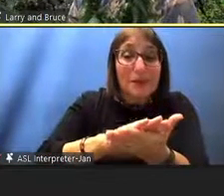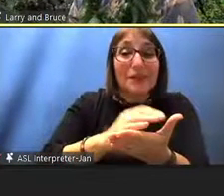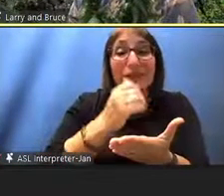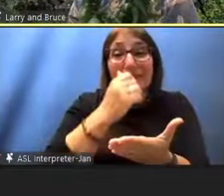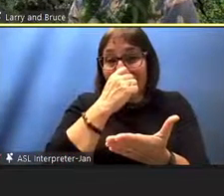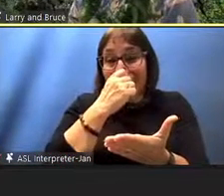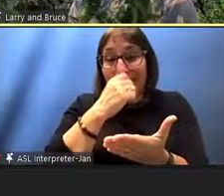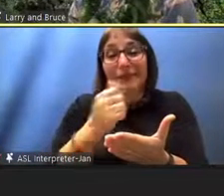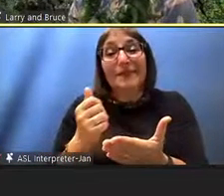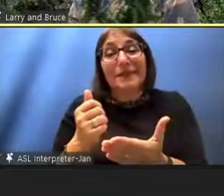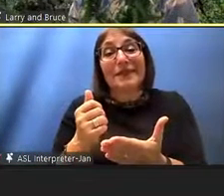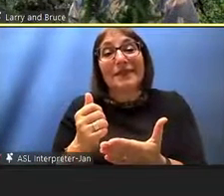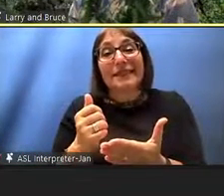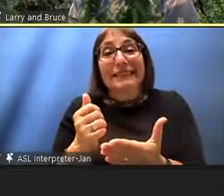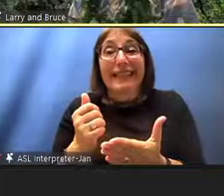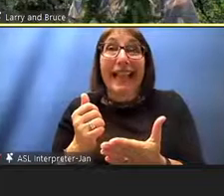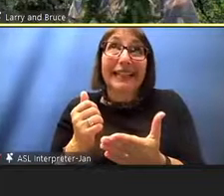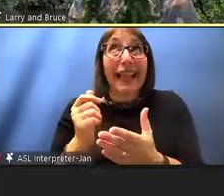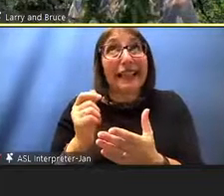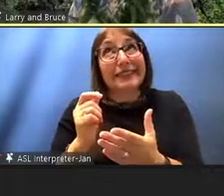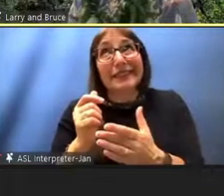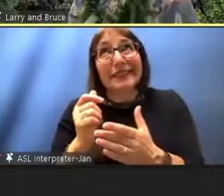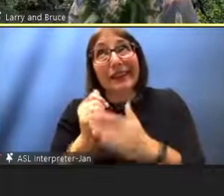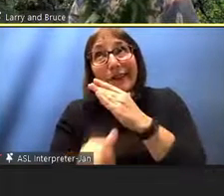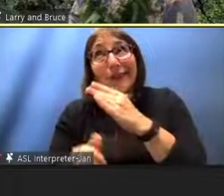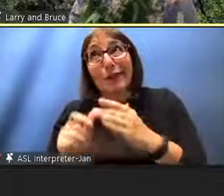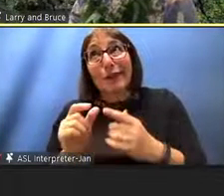of certain governmental agencies.